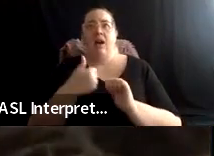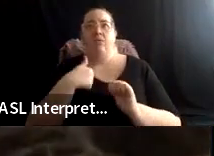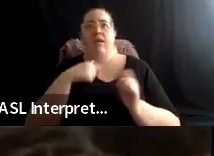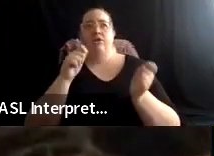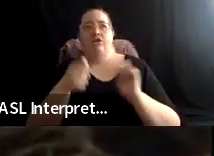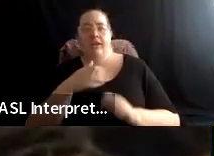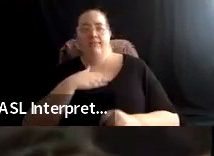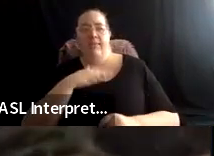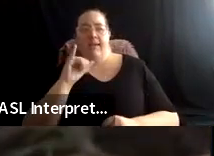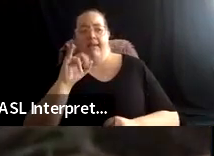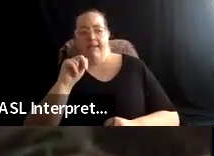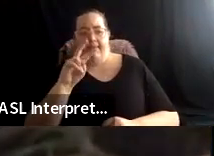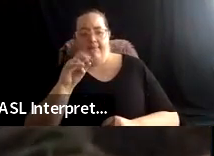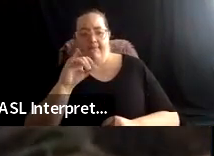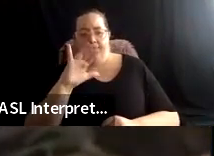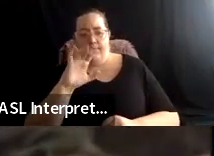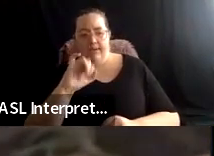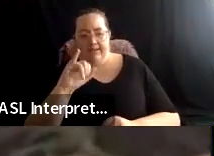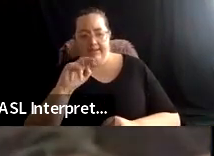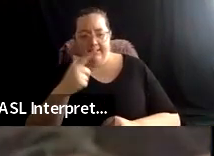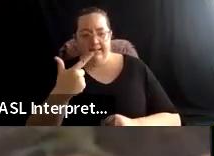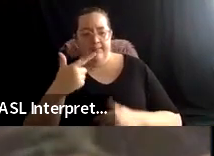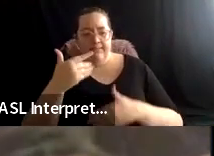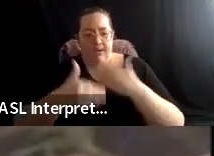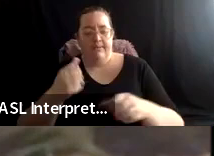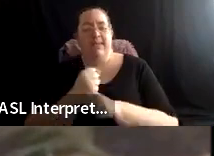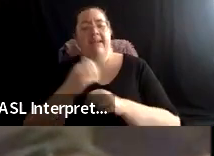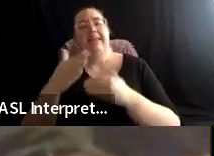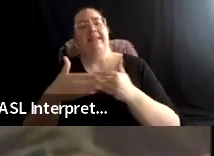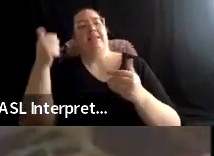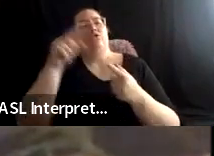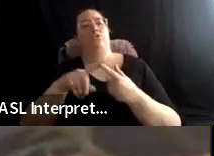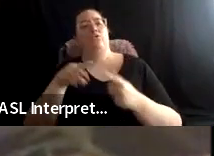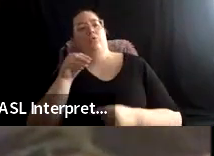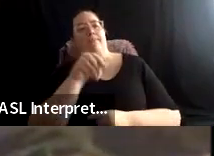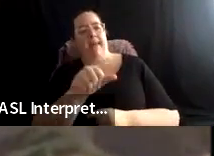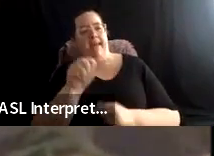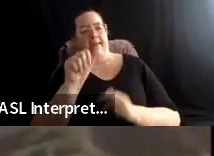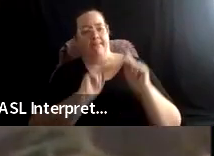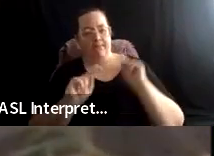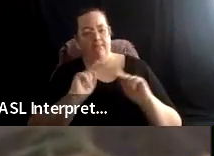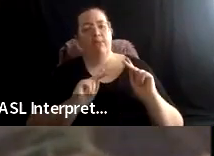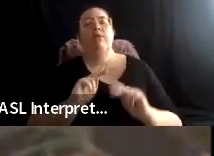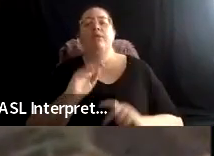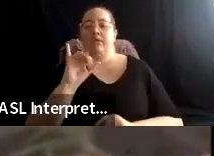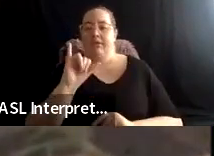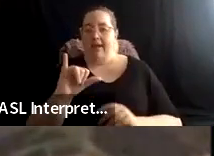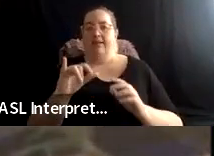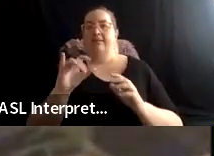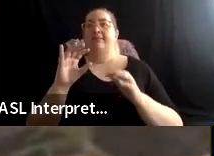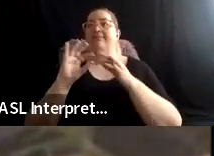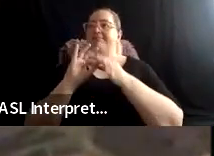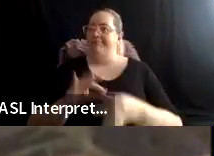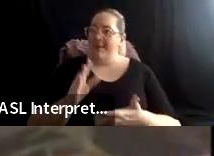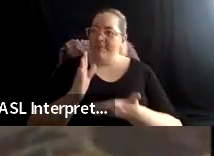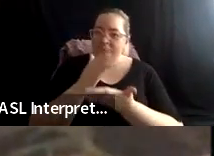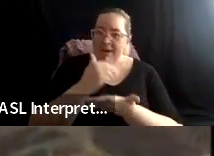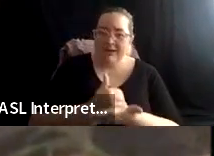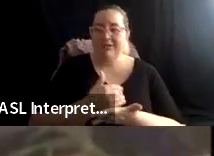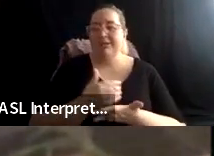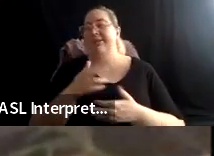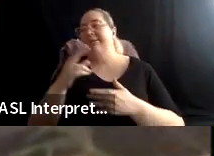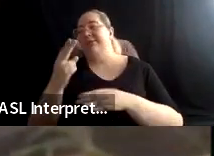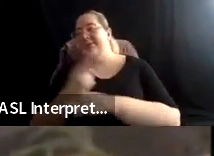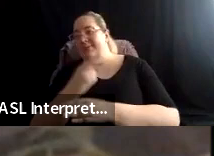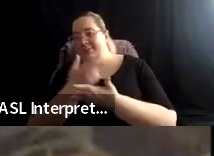make it easier to pay people, you know? And this is, this was a big part of our conversation about budgeting and resourcing people and people